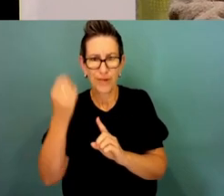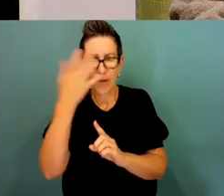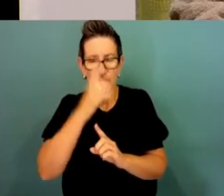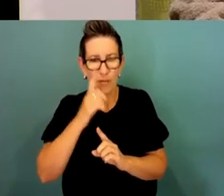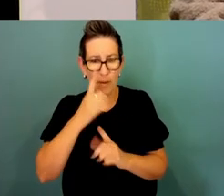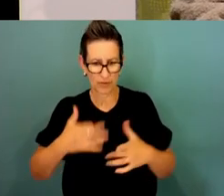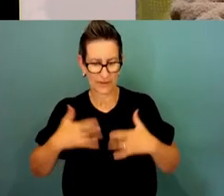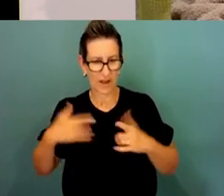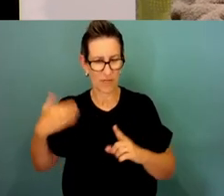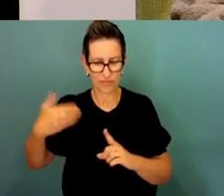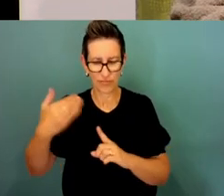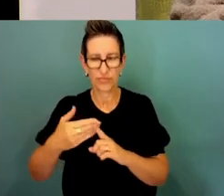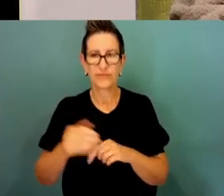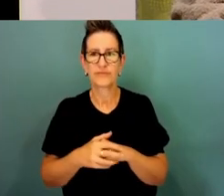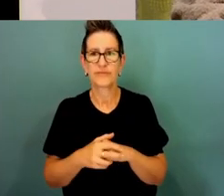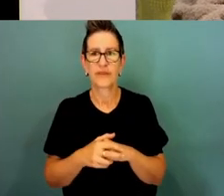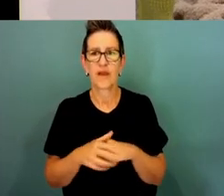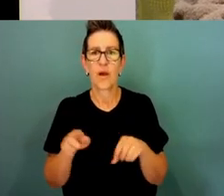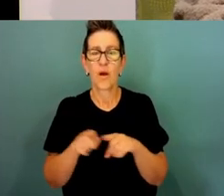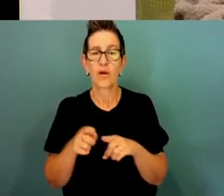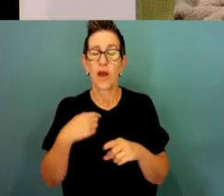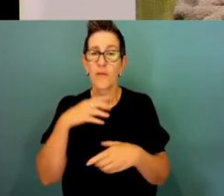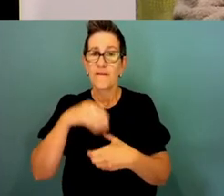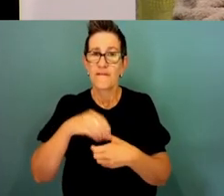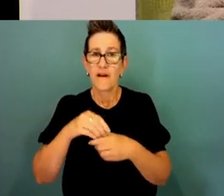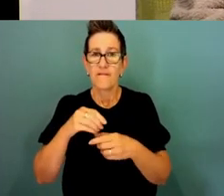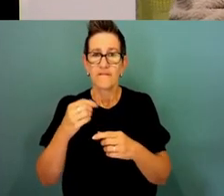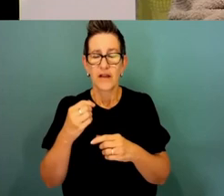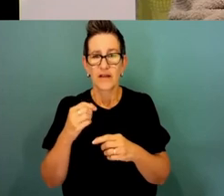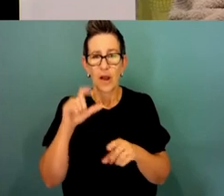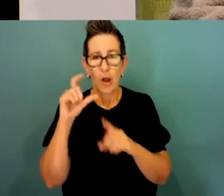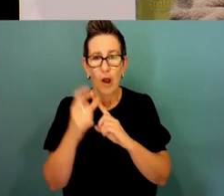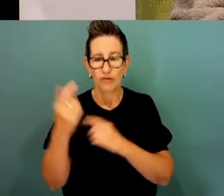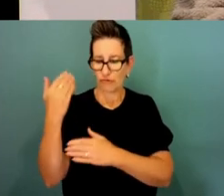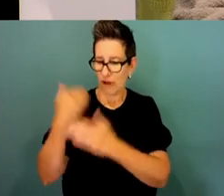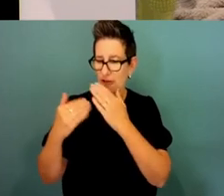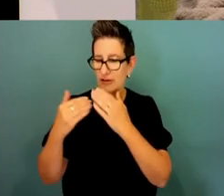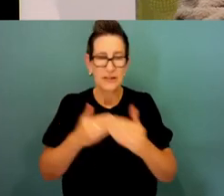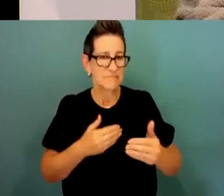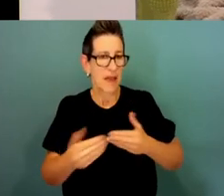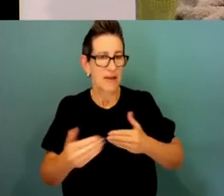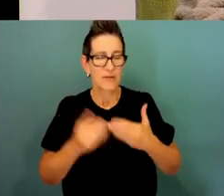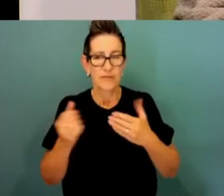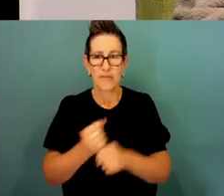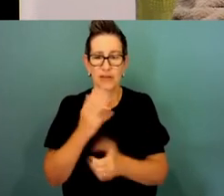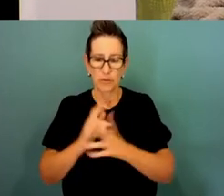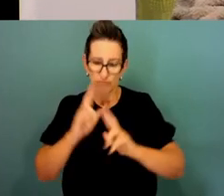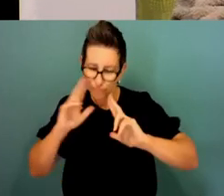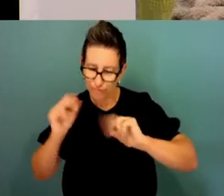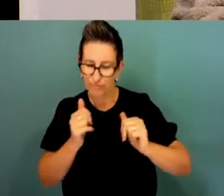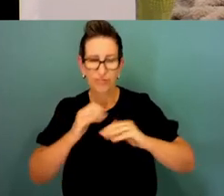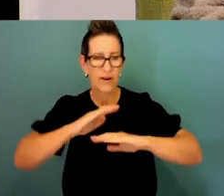I do a lot of cultural heritage management work as well and that's to protect our culture on country as well. That's